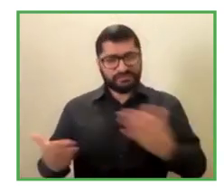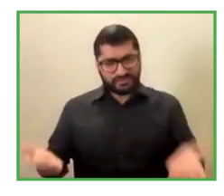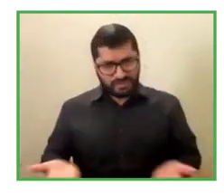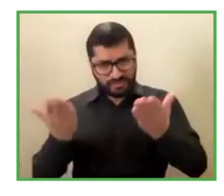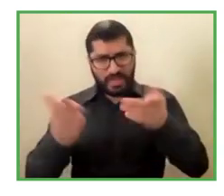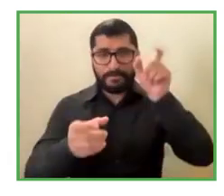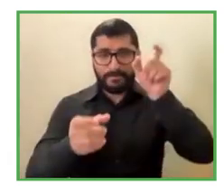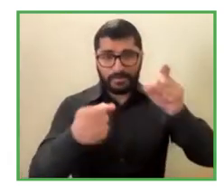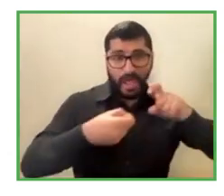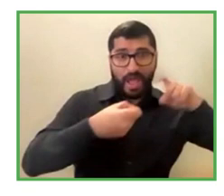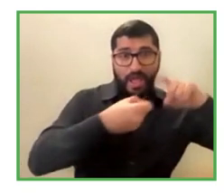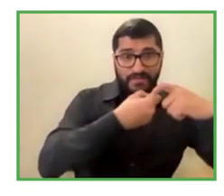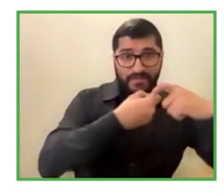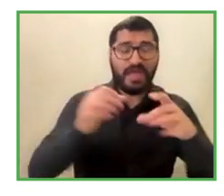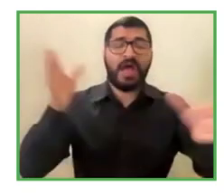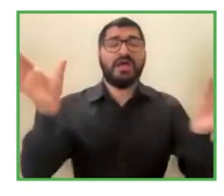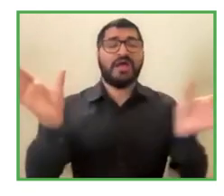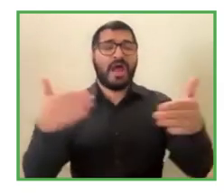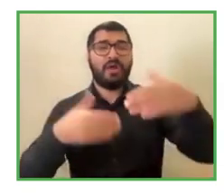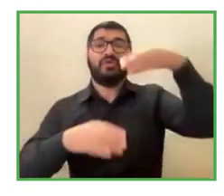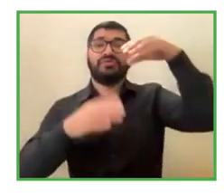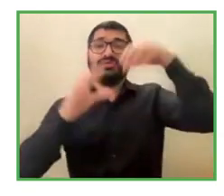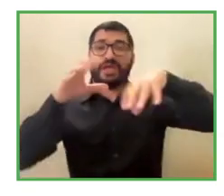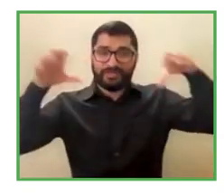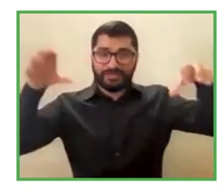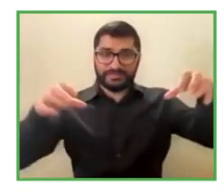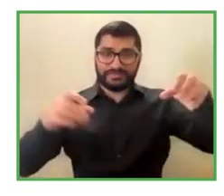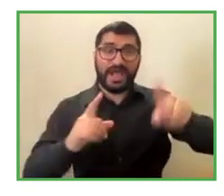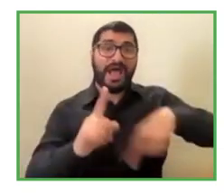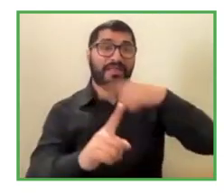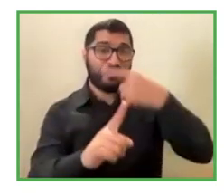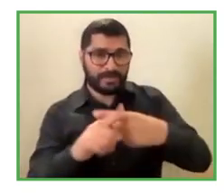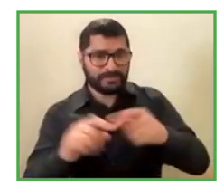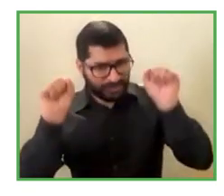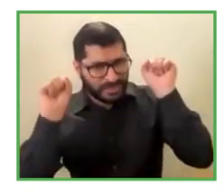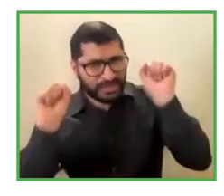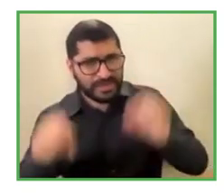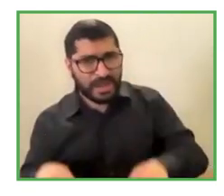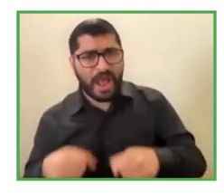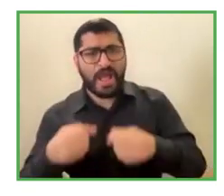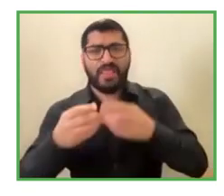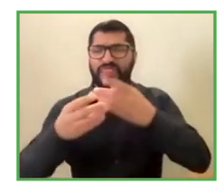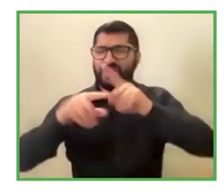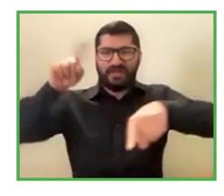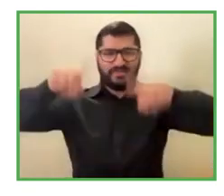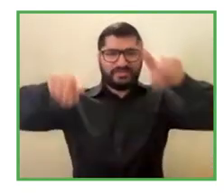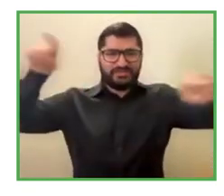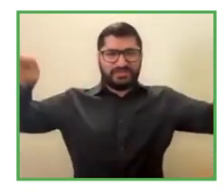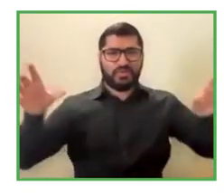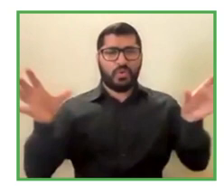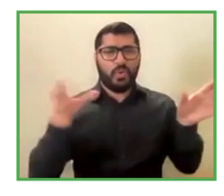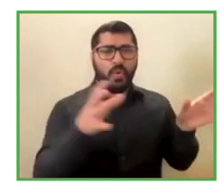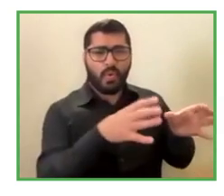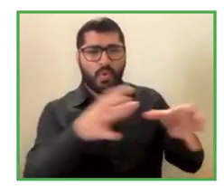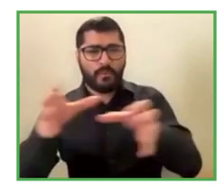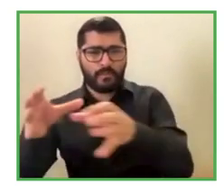to the people that are affiliated to us, and also to diversify the impact groups